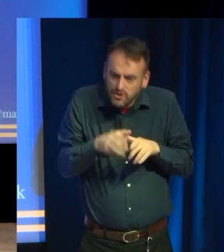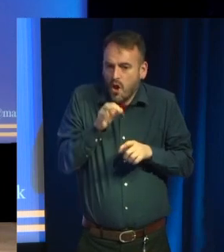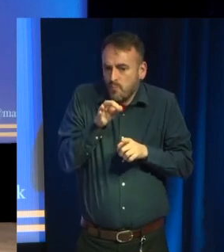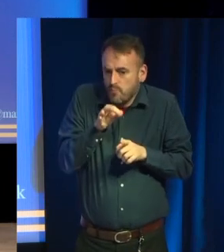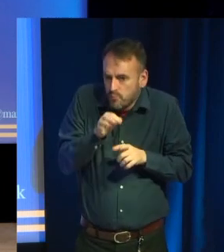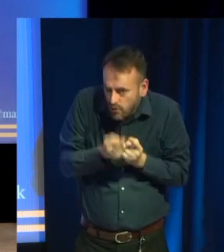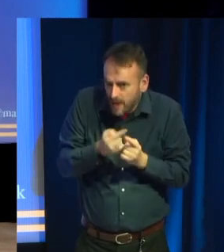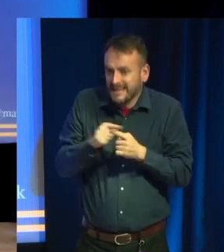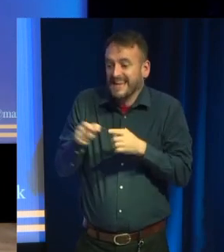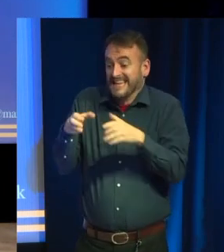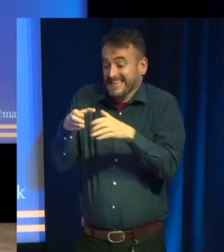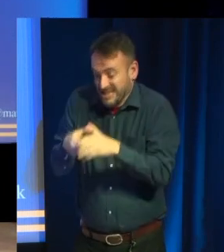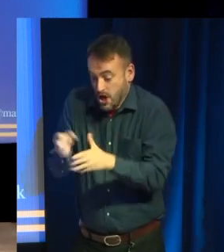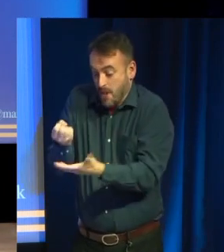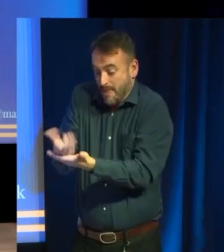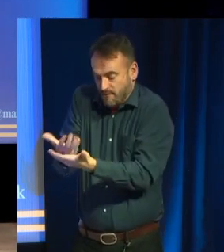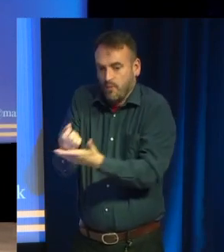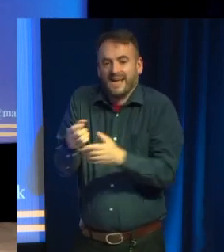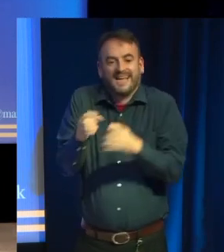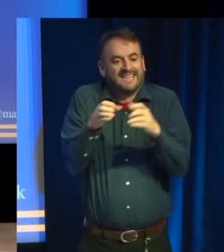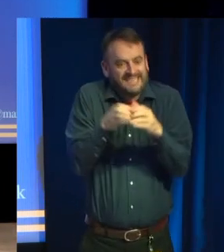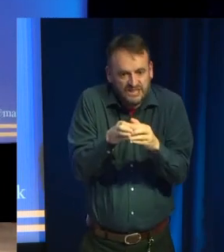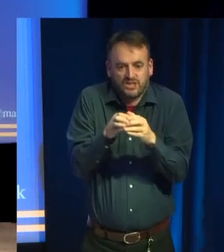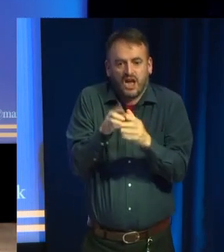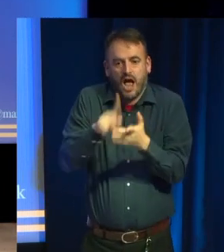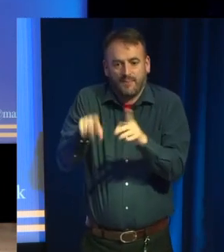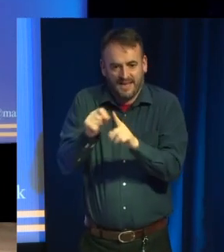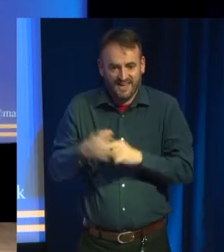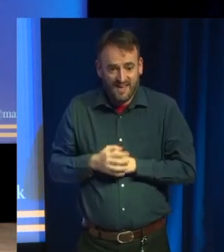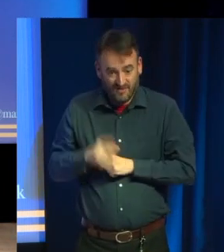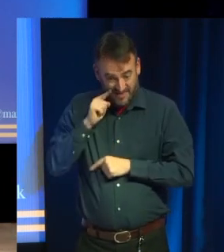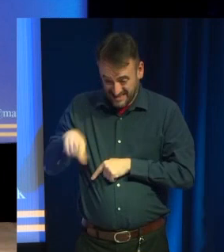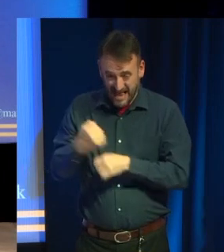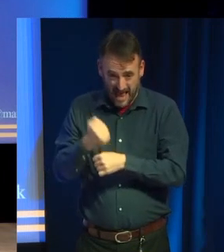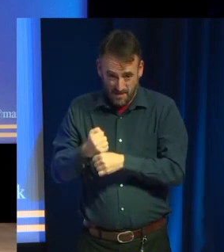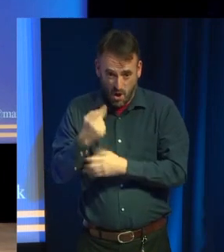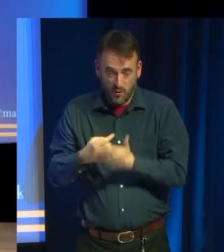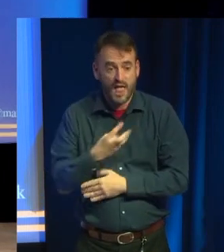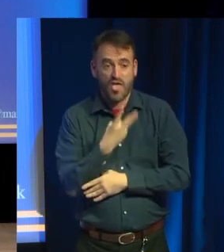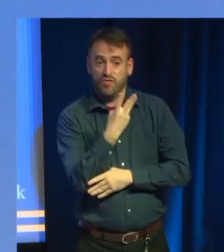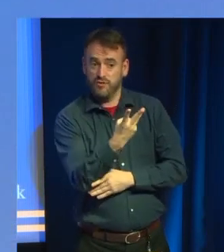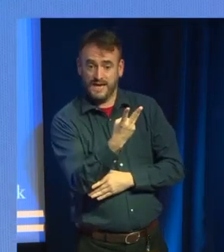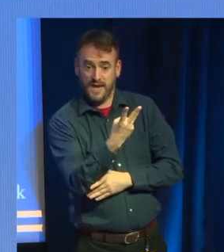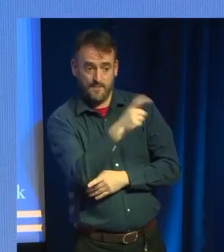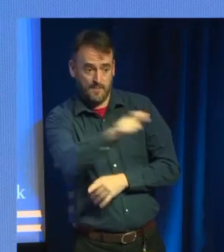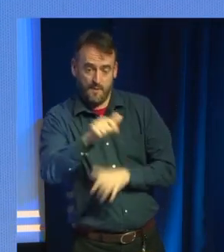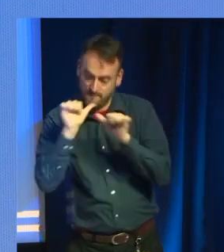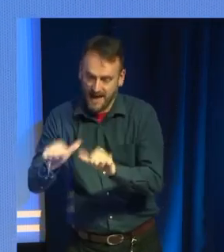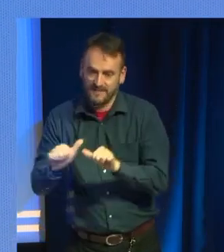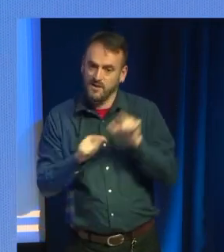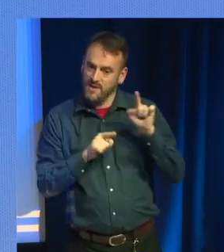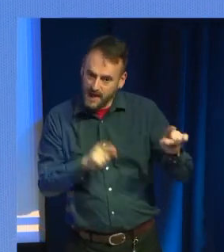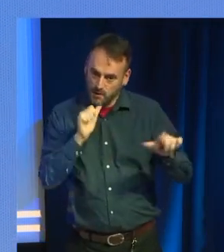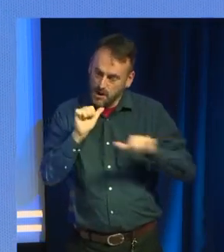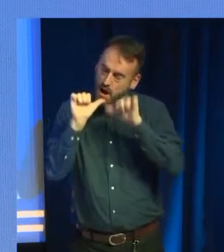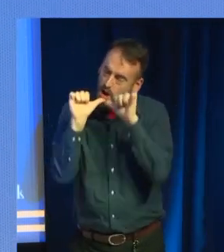niche IP. So, I'm figuring there will be three fans of this game, but they will be absolute mega fans. So, it's not really about